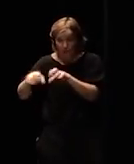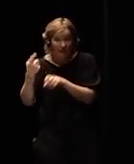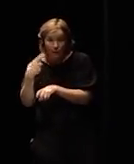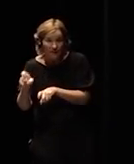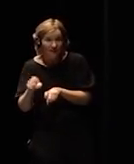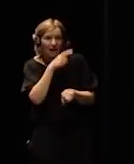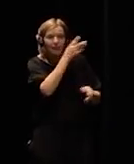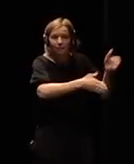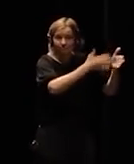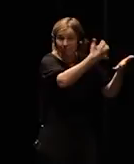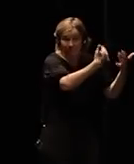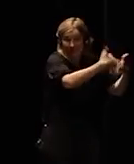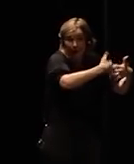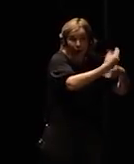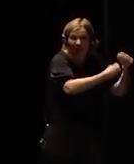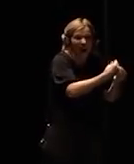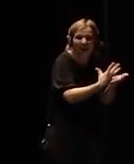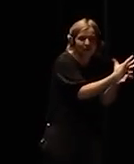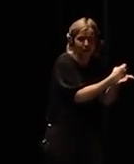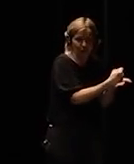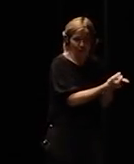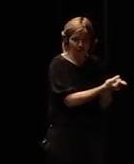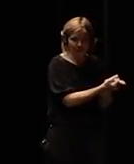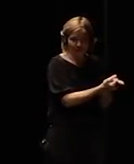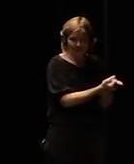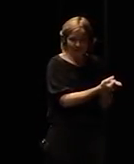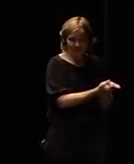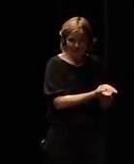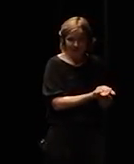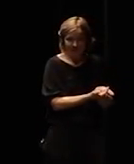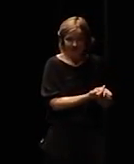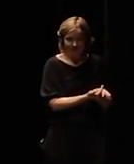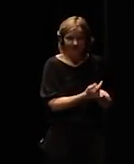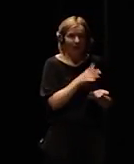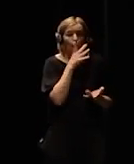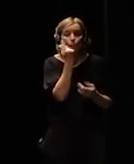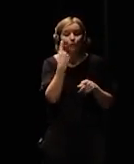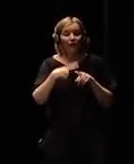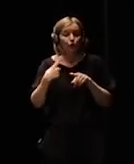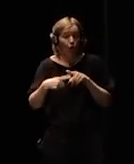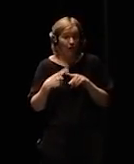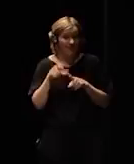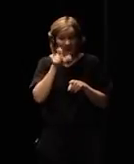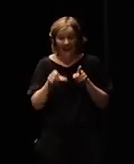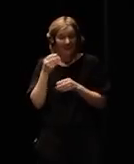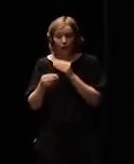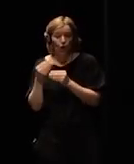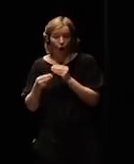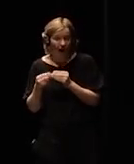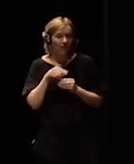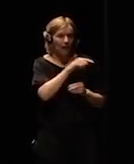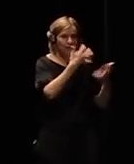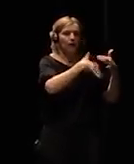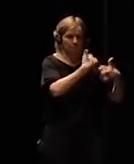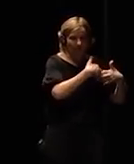making pretty much everything possible and that is only ten years away but our ethics are still the same. We talk